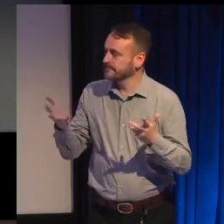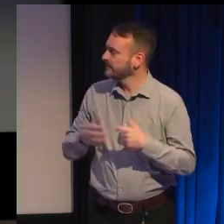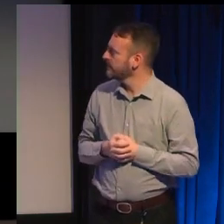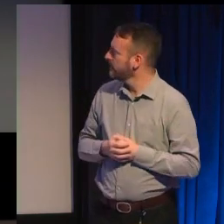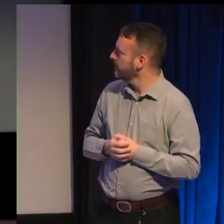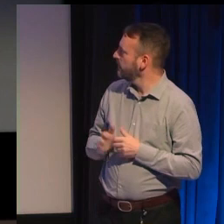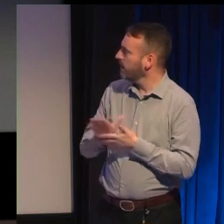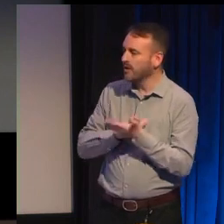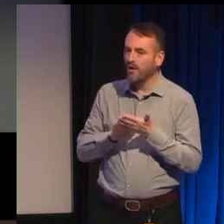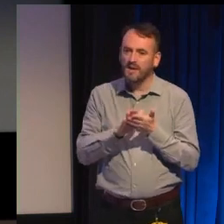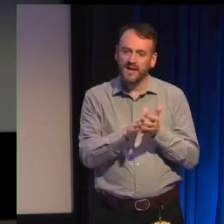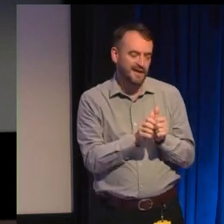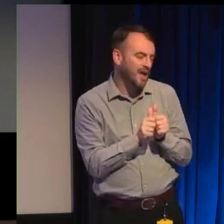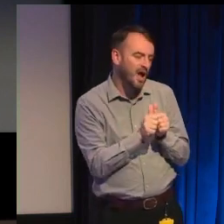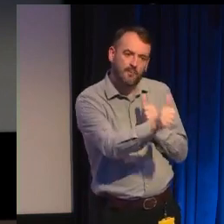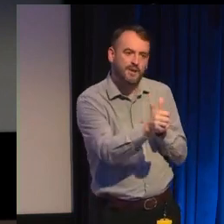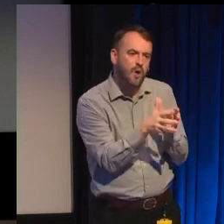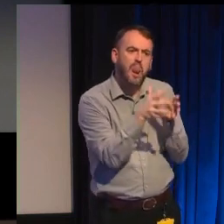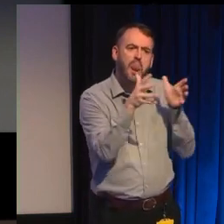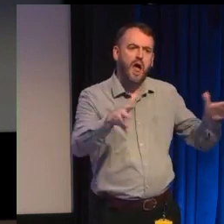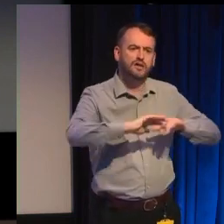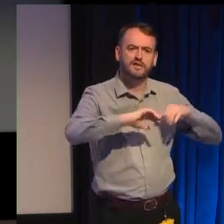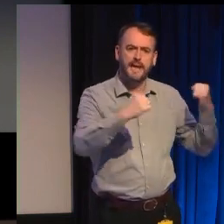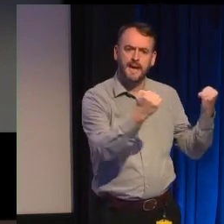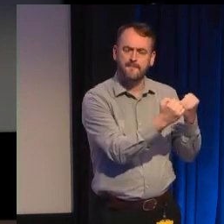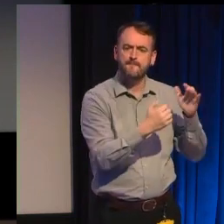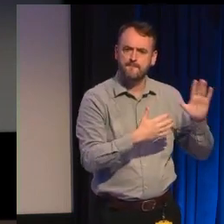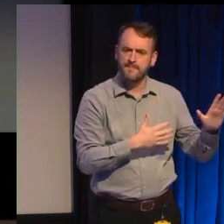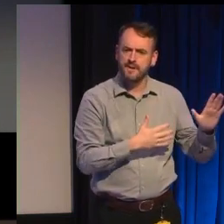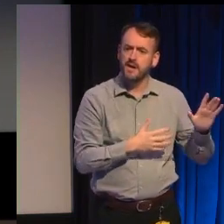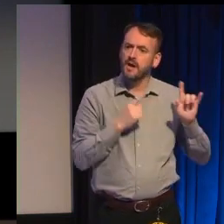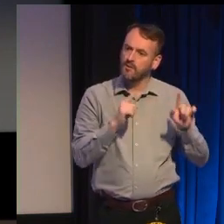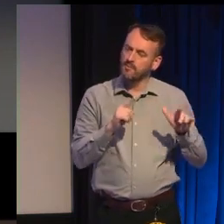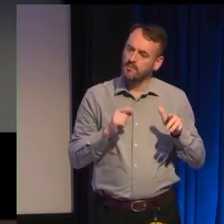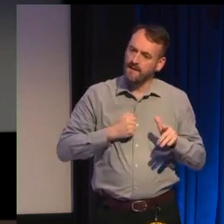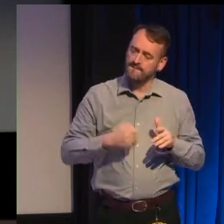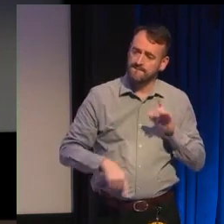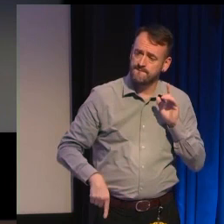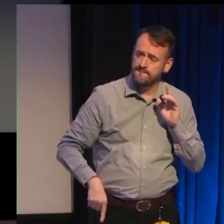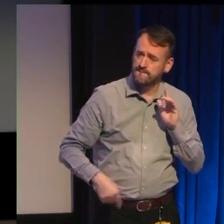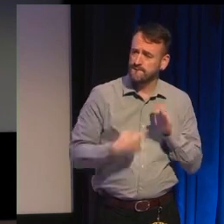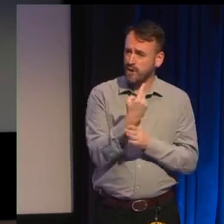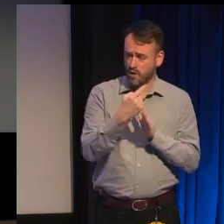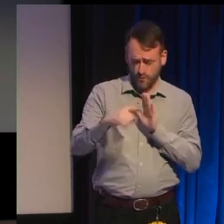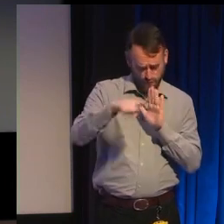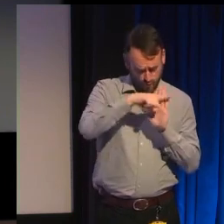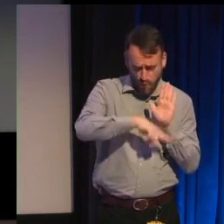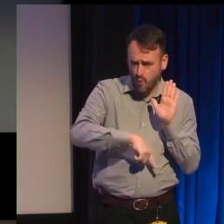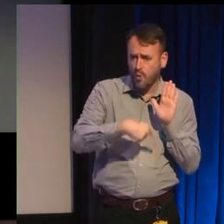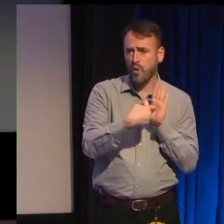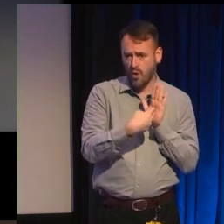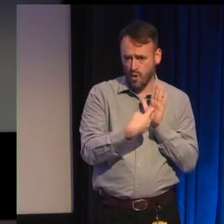companies and large teams here but my first rule is applicable to them as well so let's get the first one out of the way